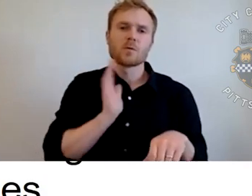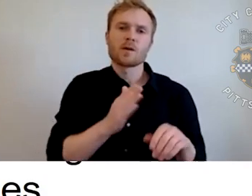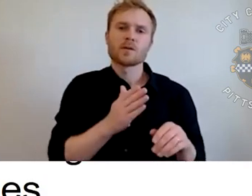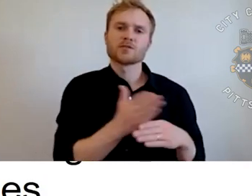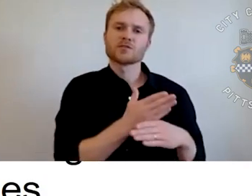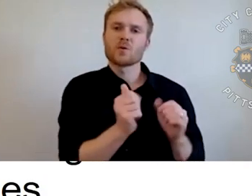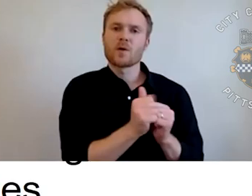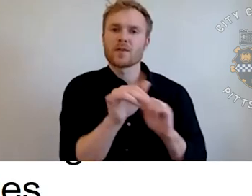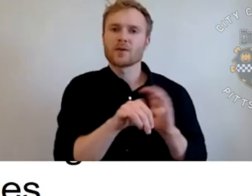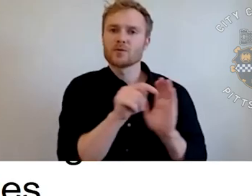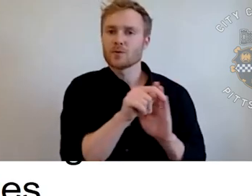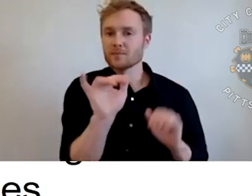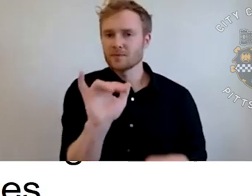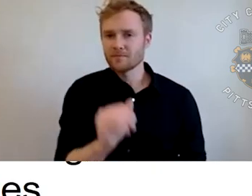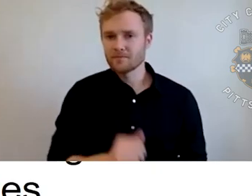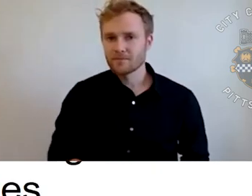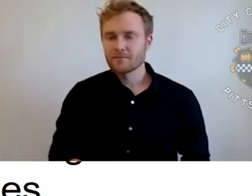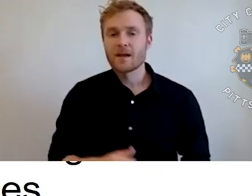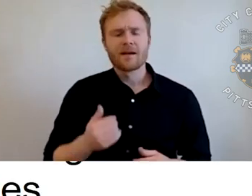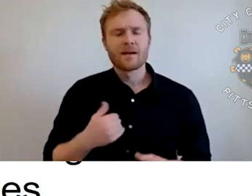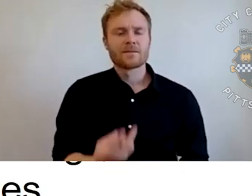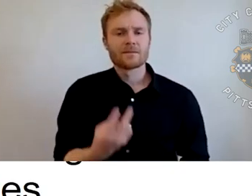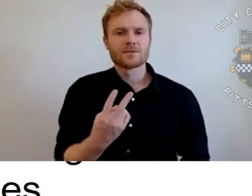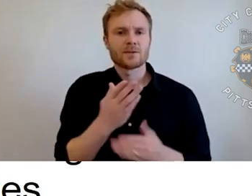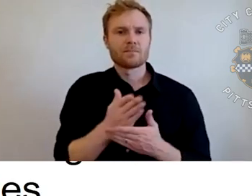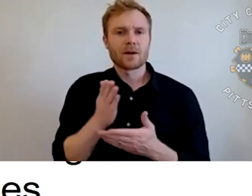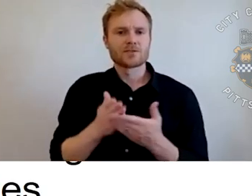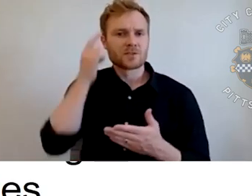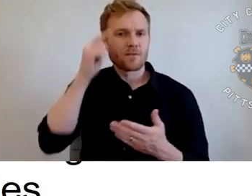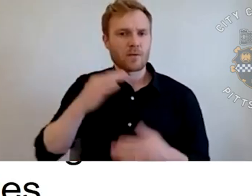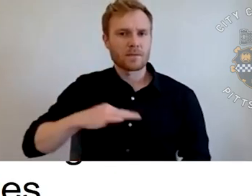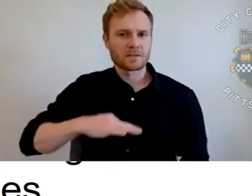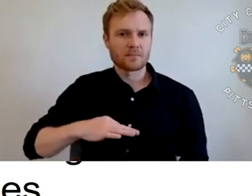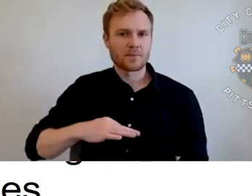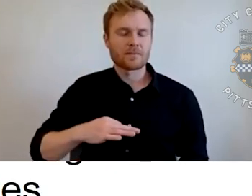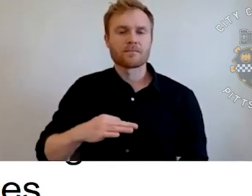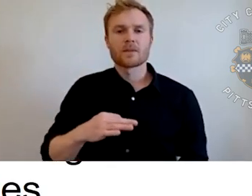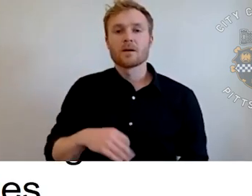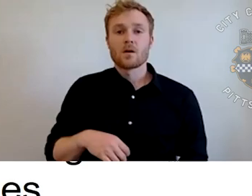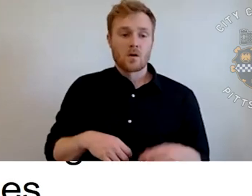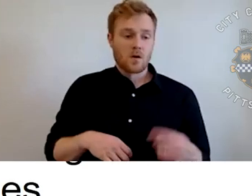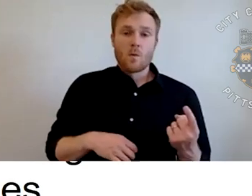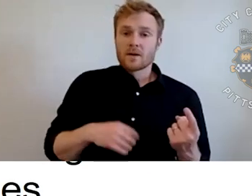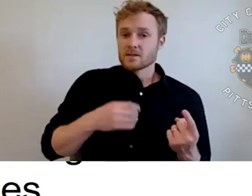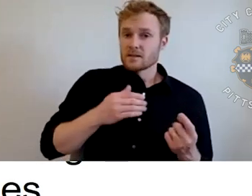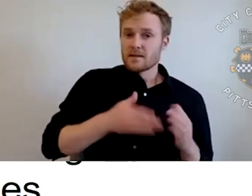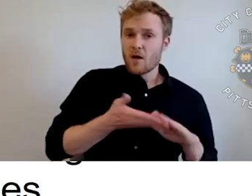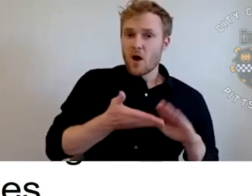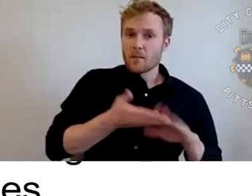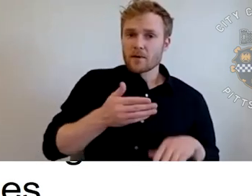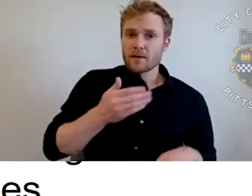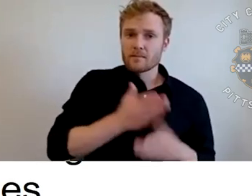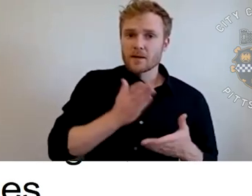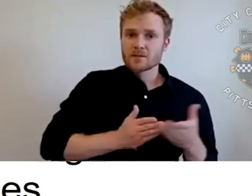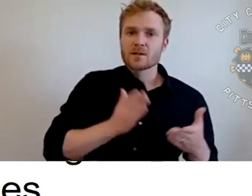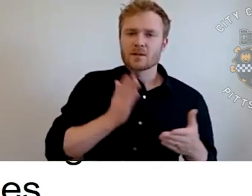There's actually two budgets for the city of Pittsburgh that come out of our office. One is the operating budget that covers a lot of the kind of day-to